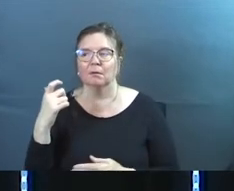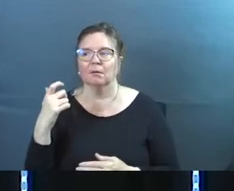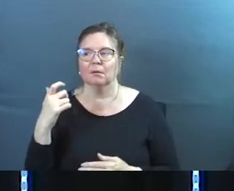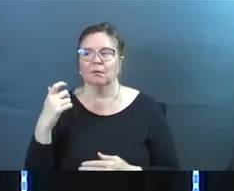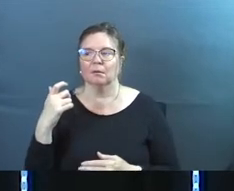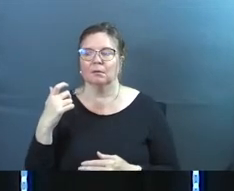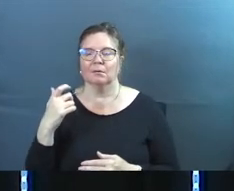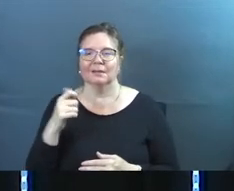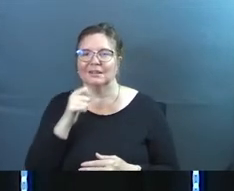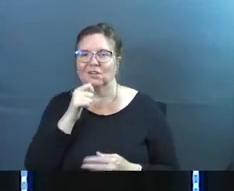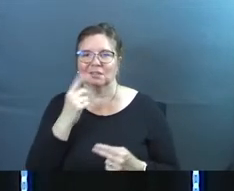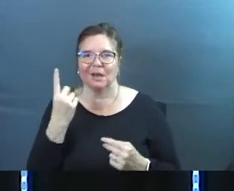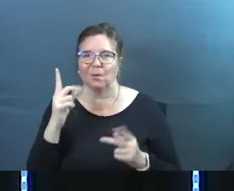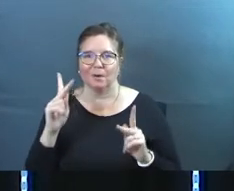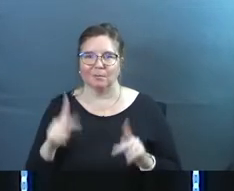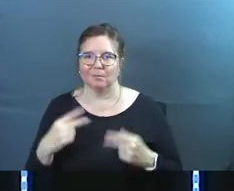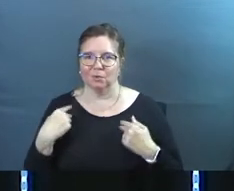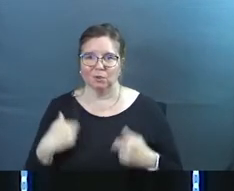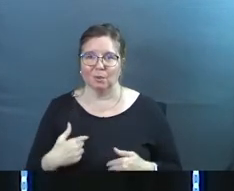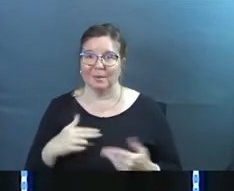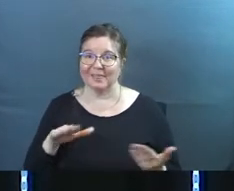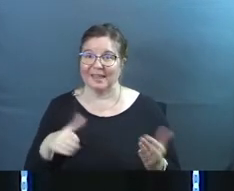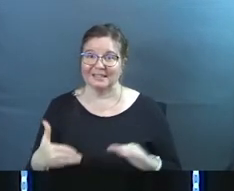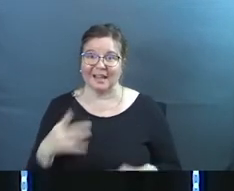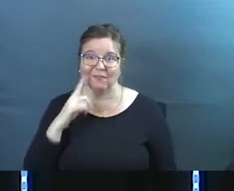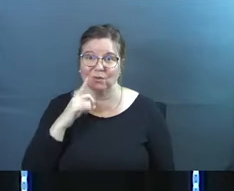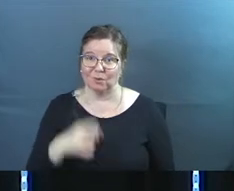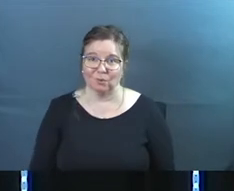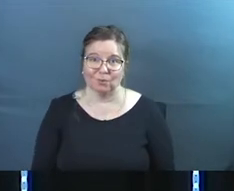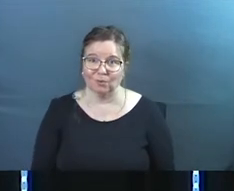is there isn't a human being here that died for you